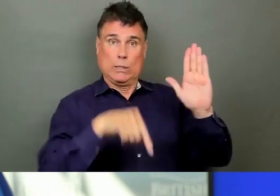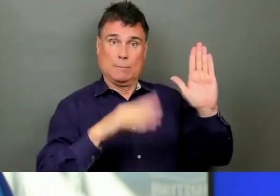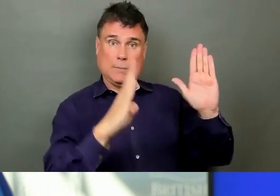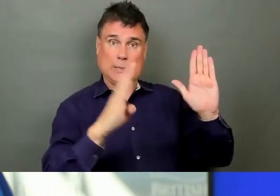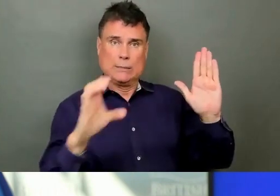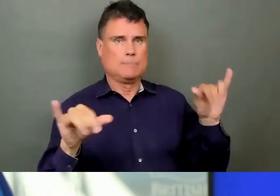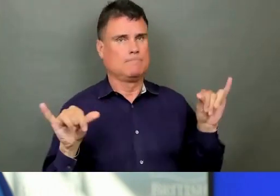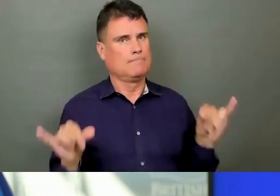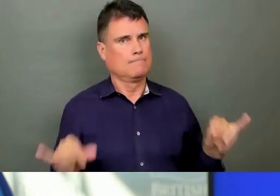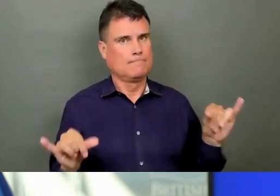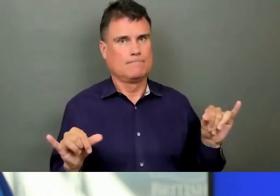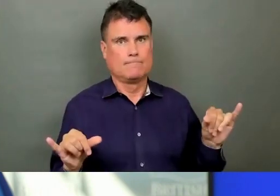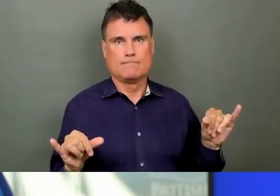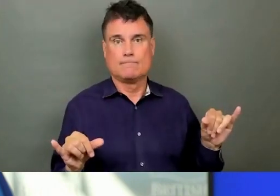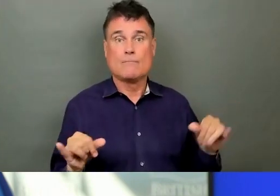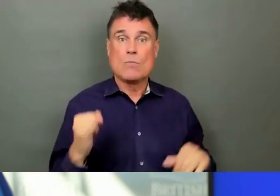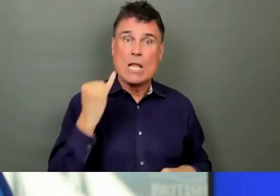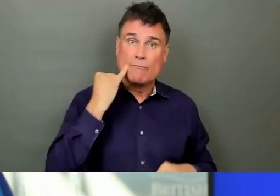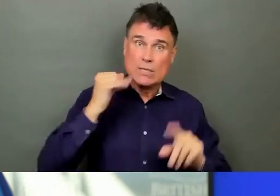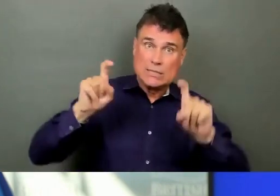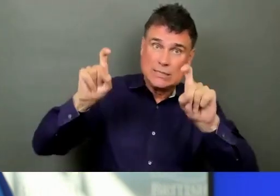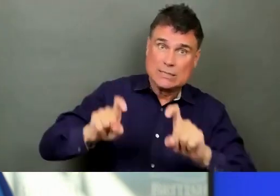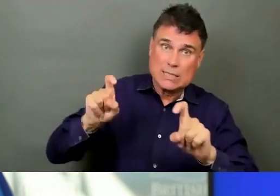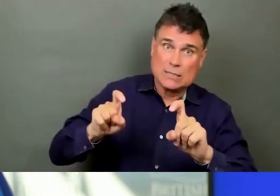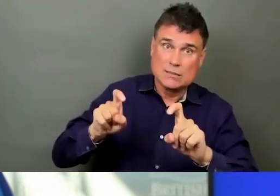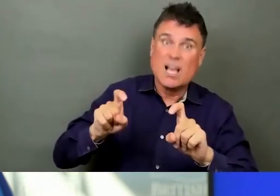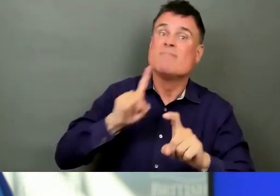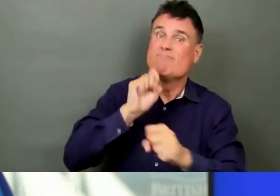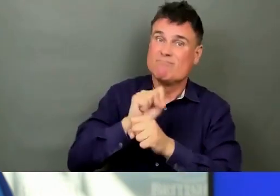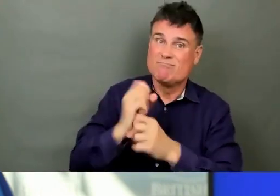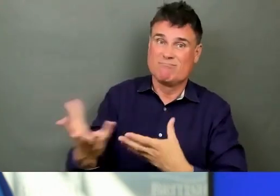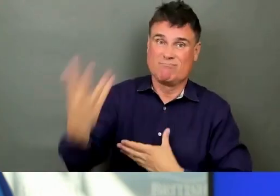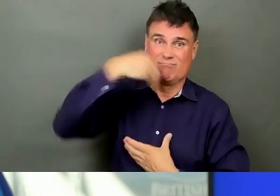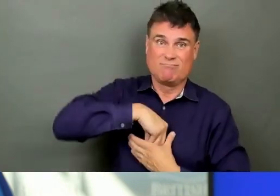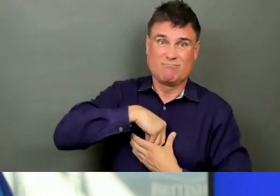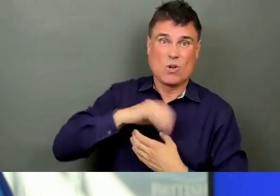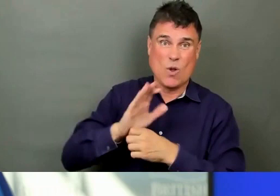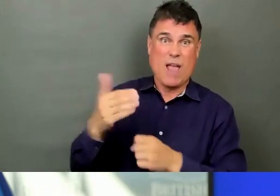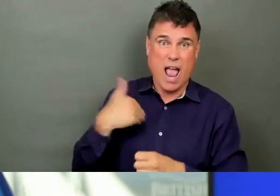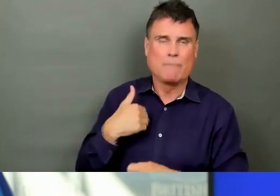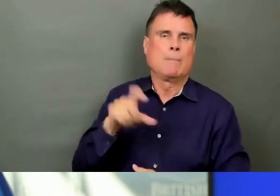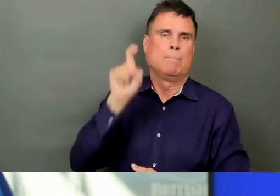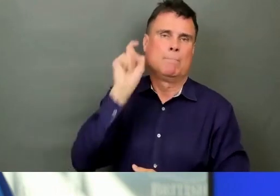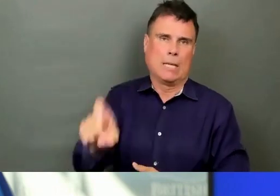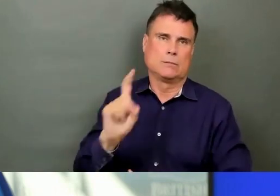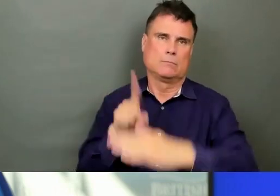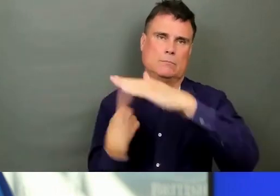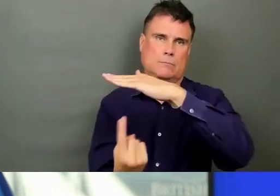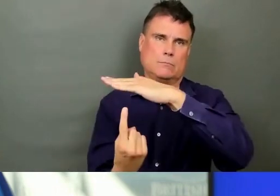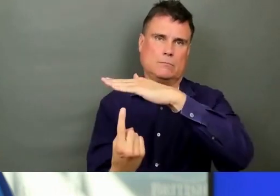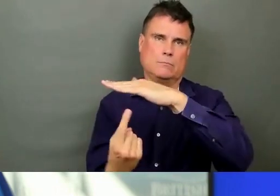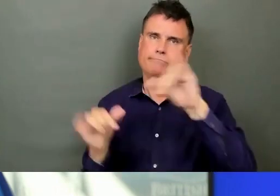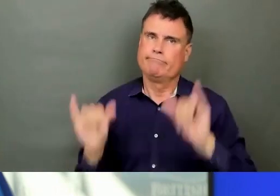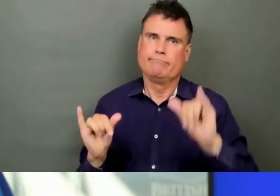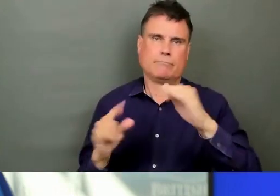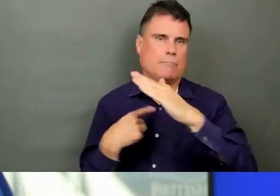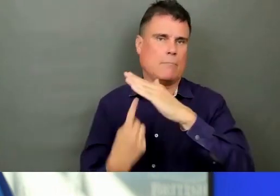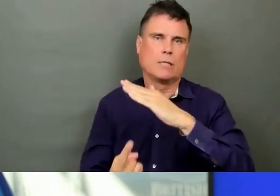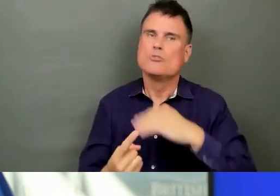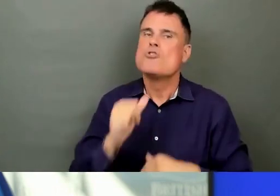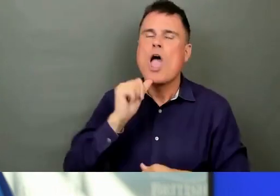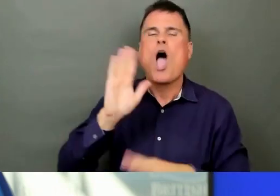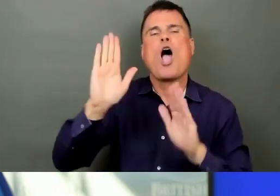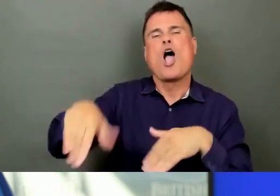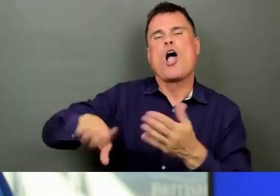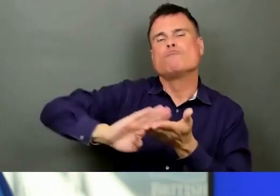tracing in BC. That the public health part of the response will have to continue to be substantial